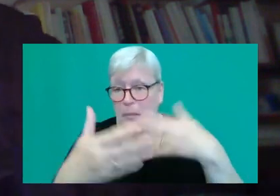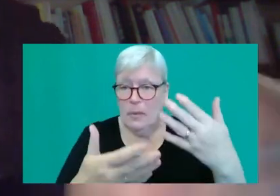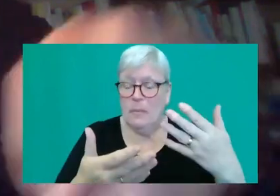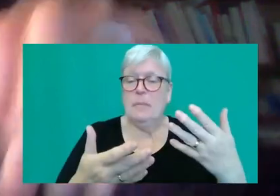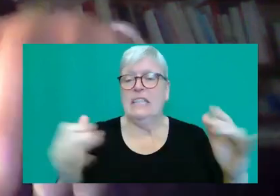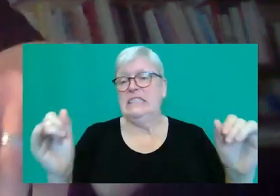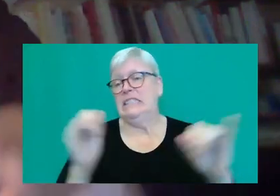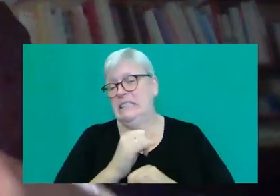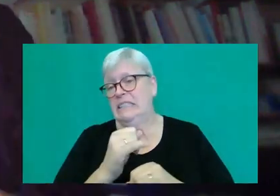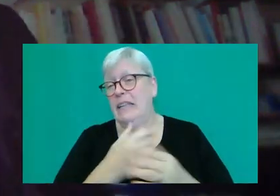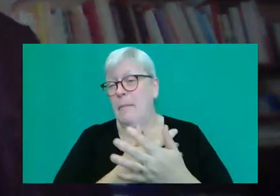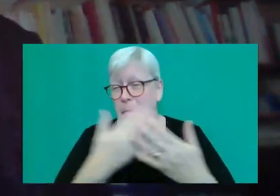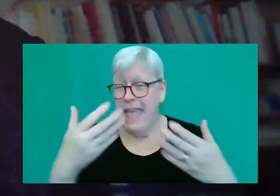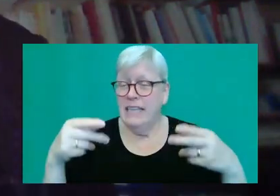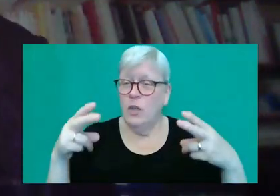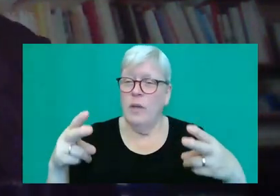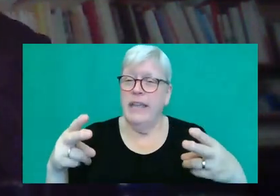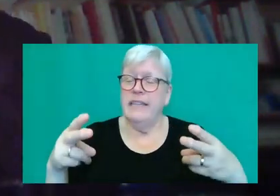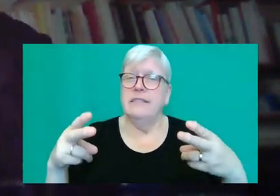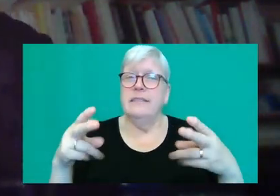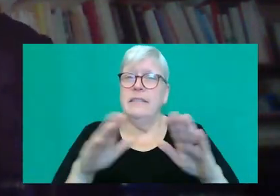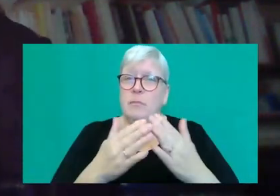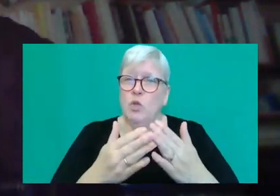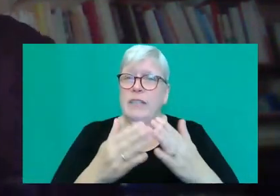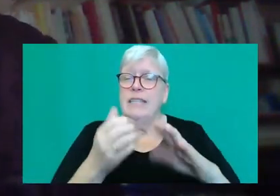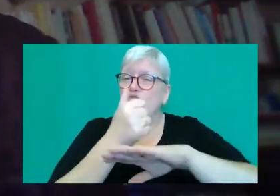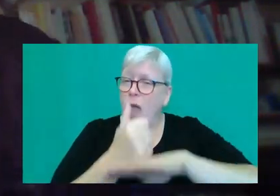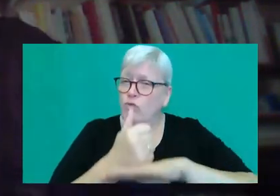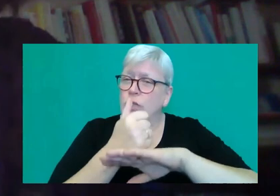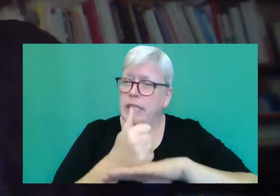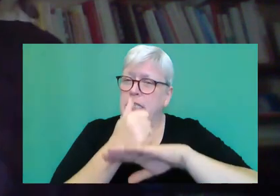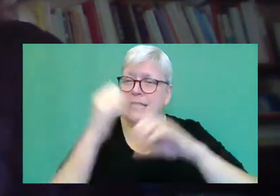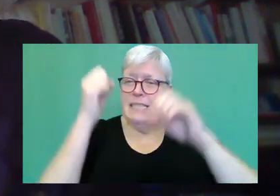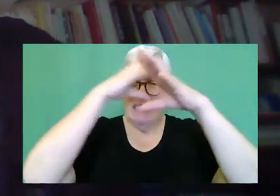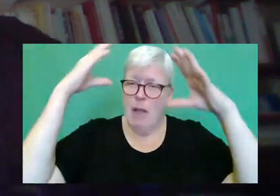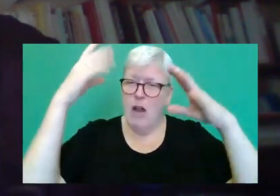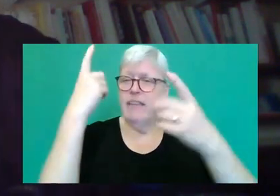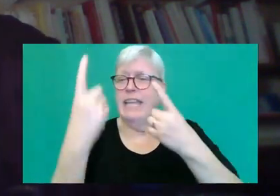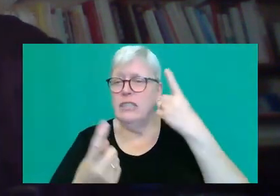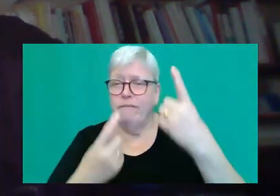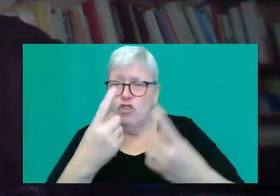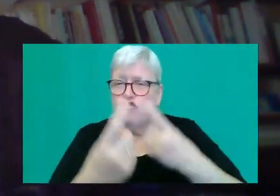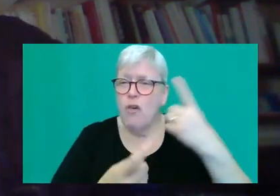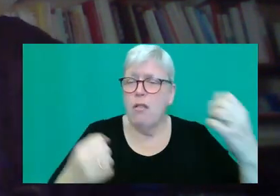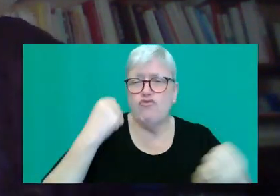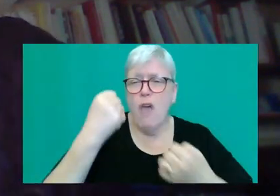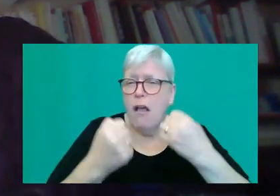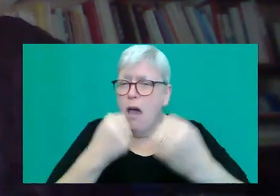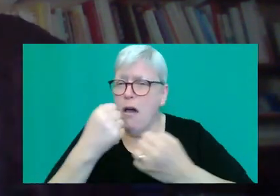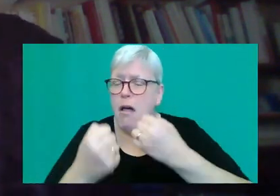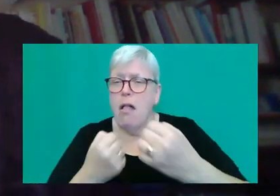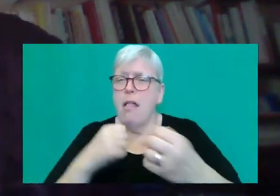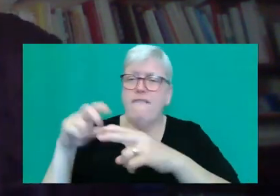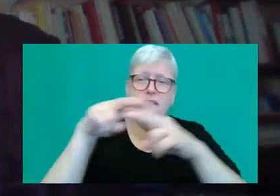grounded and inspired by these sort of individual struggles, the internal family dynamics, notably between Jo